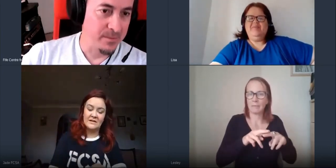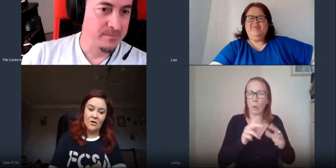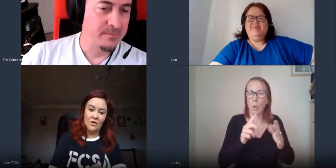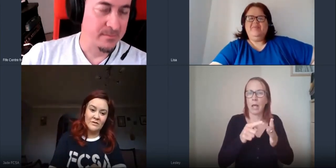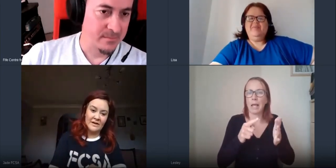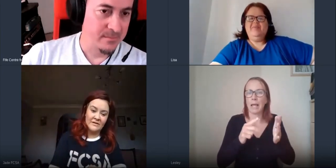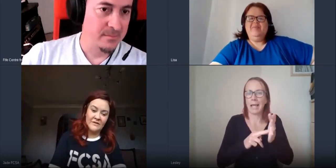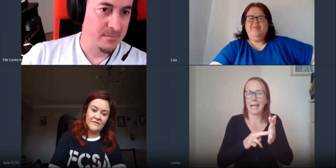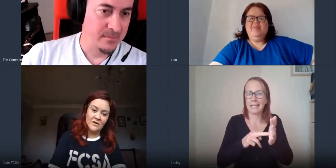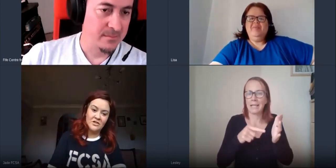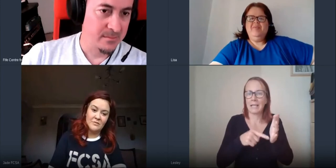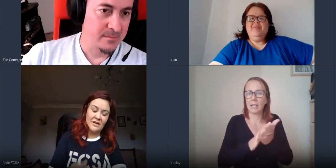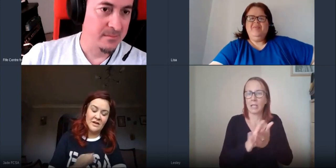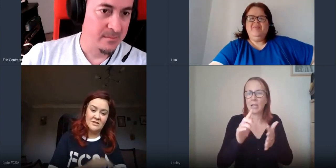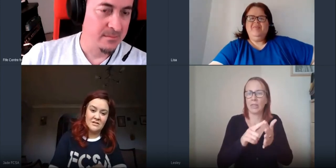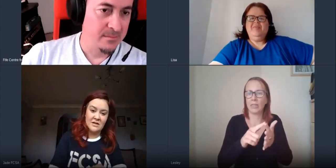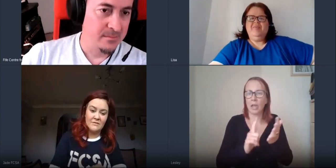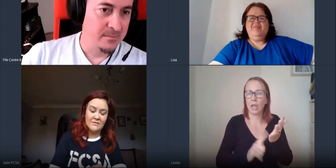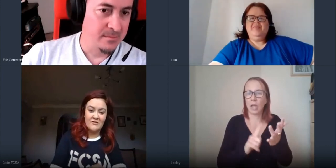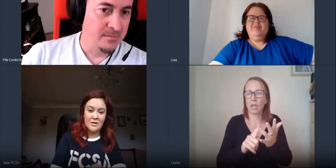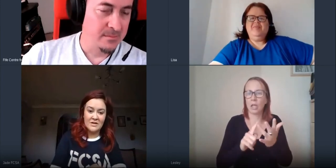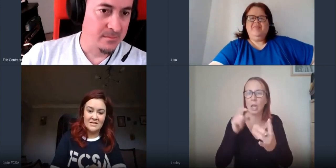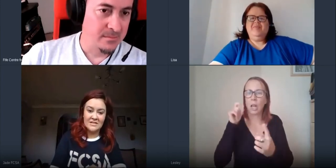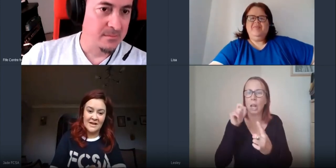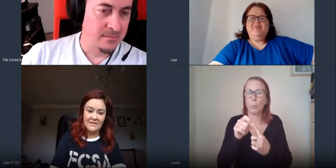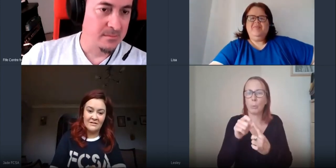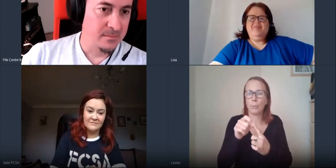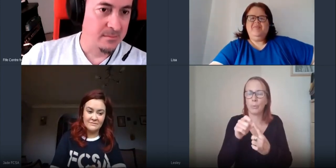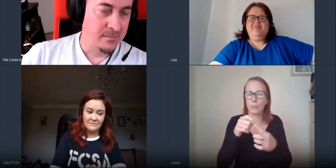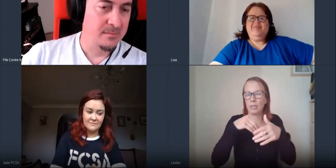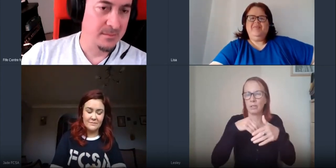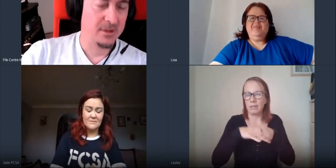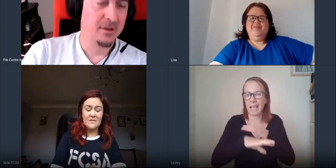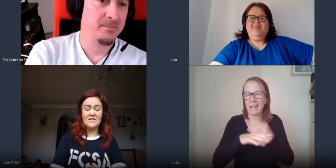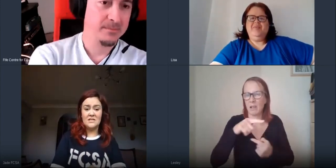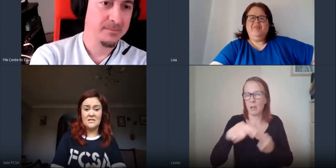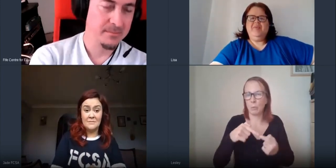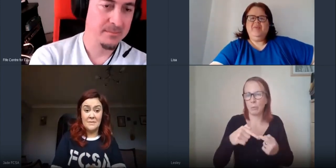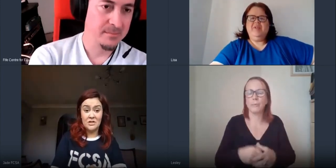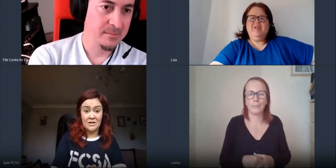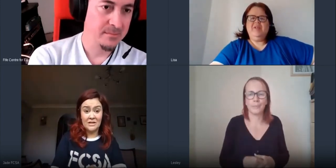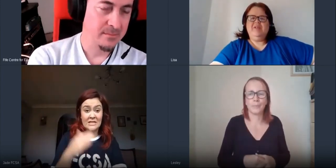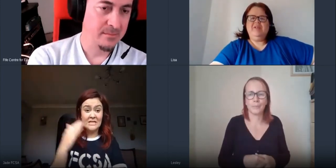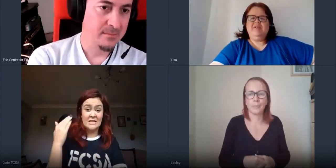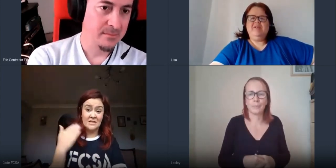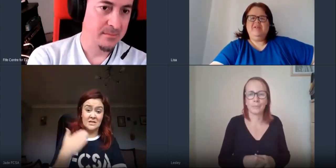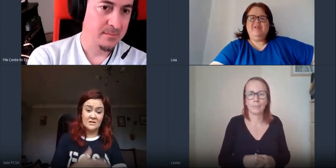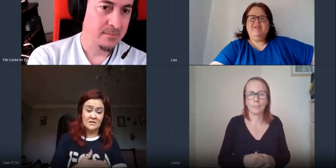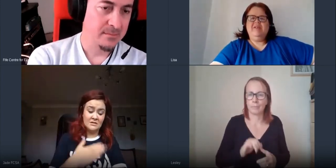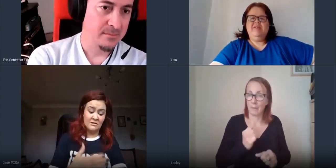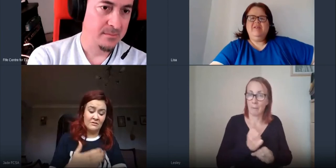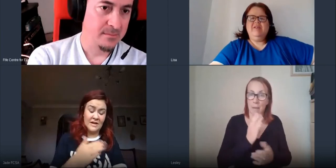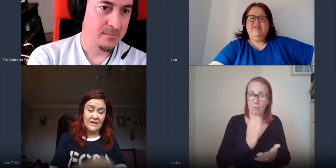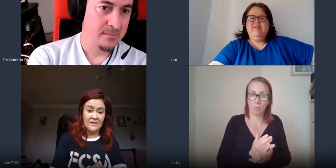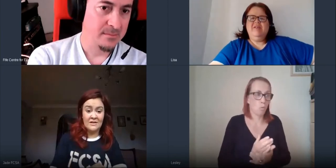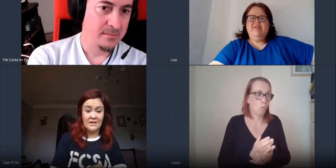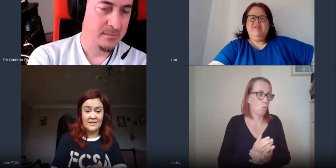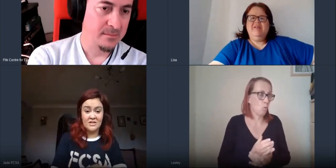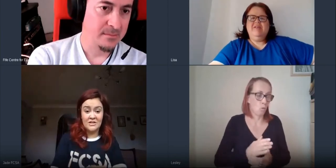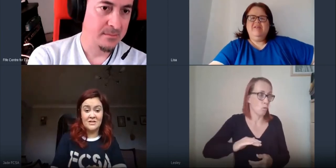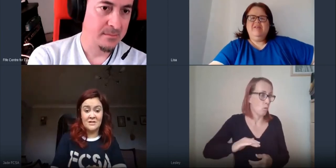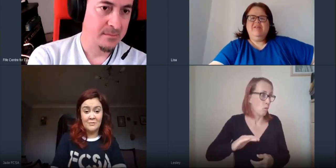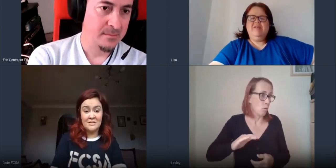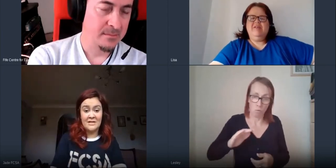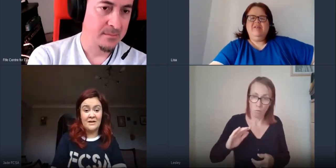yeah the five college communications team have kind of put this together just to make sure that you know everything that kind of